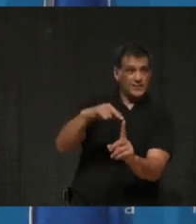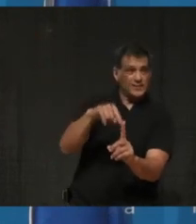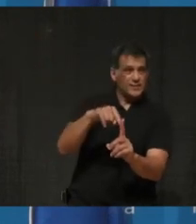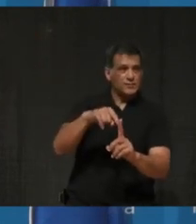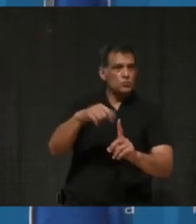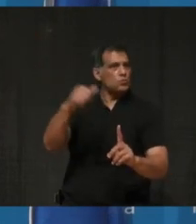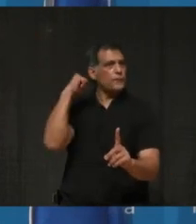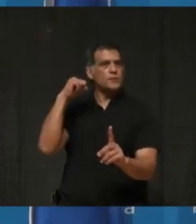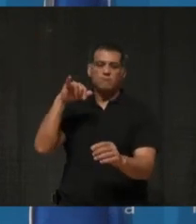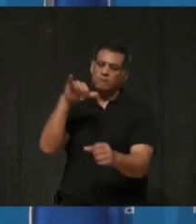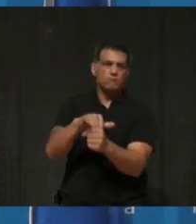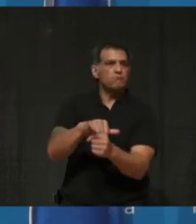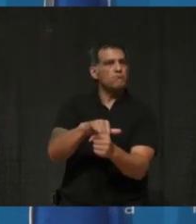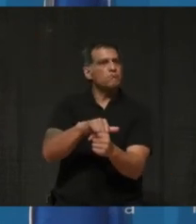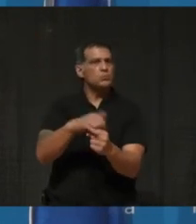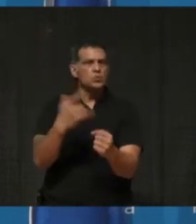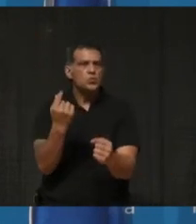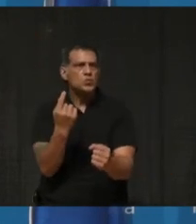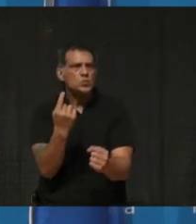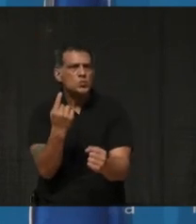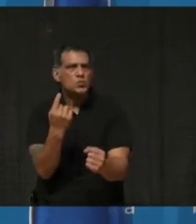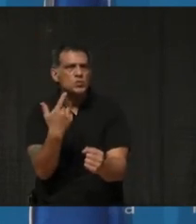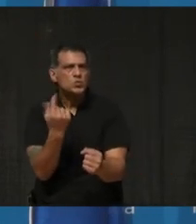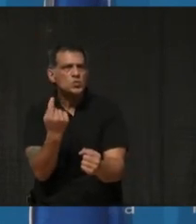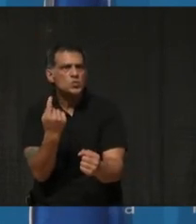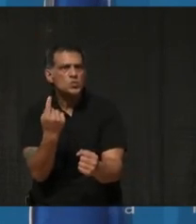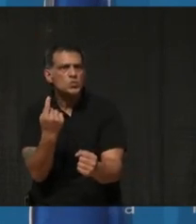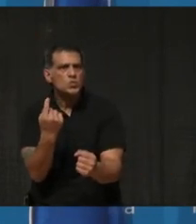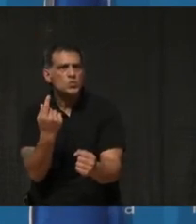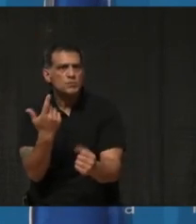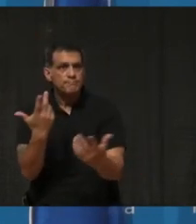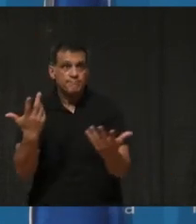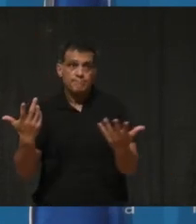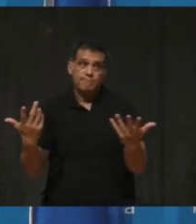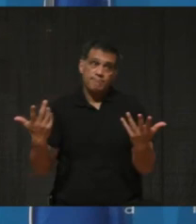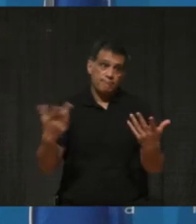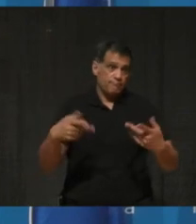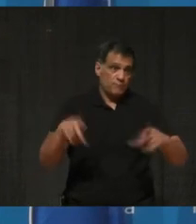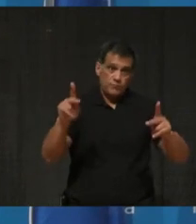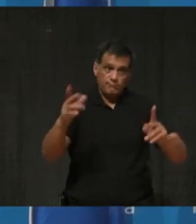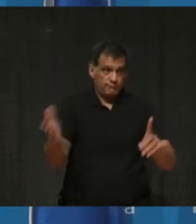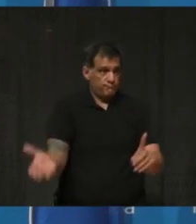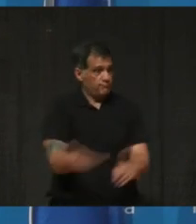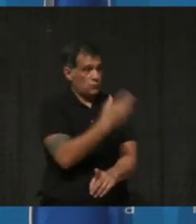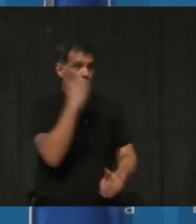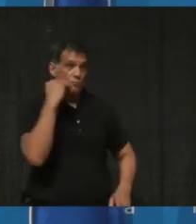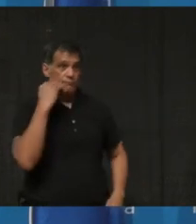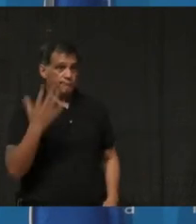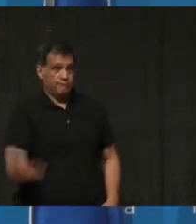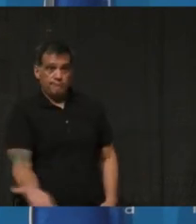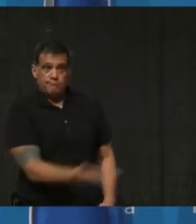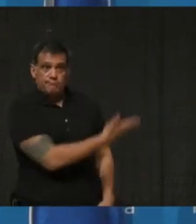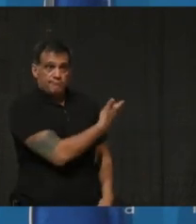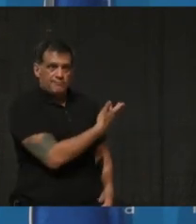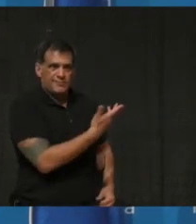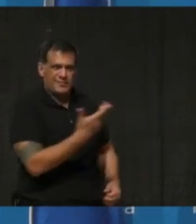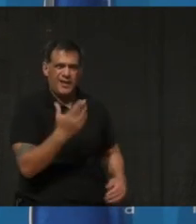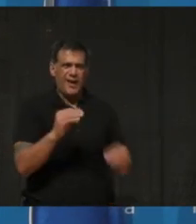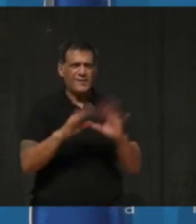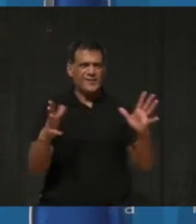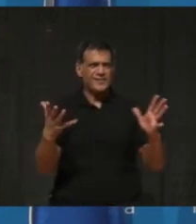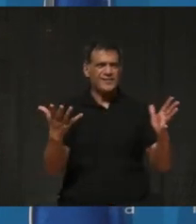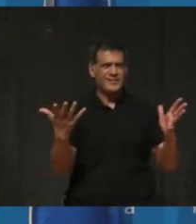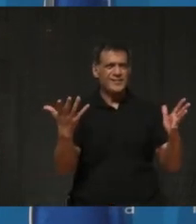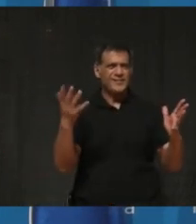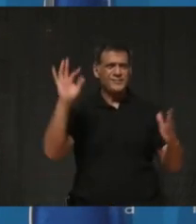there's really not much that can be done. They are being allowed to to leave the airport and return home. Obviously, this is, you know, a federal a